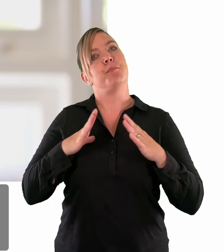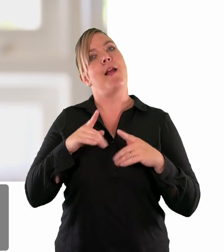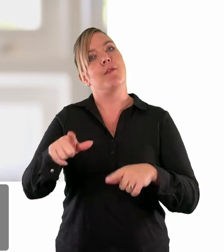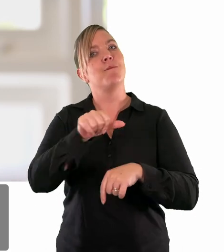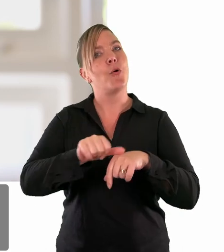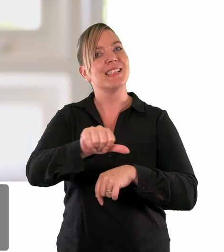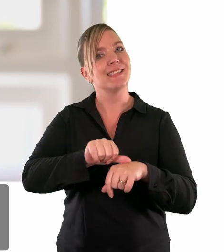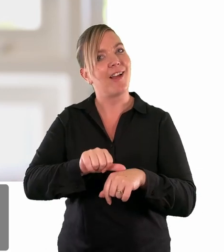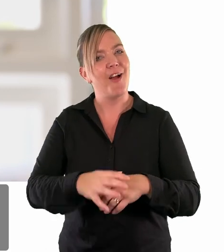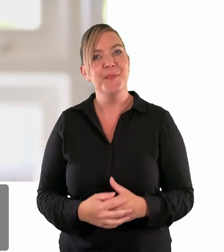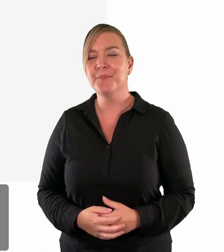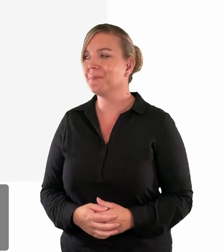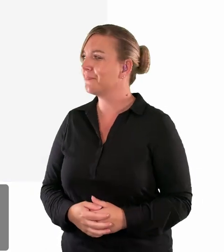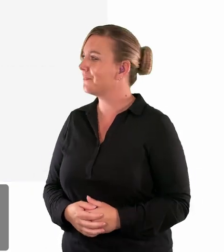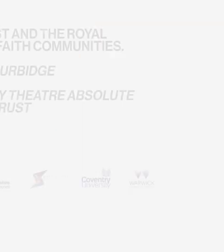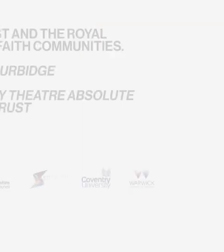preparation for easter